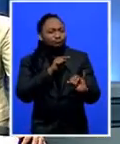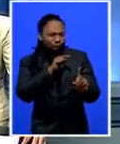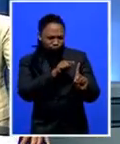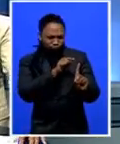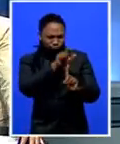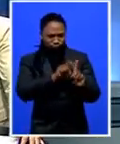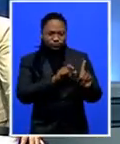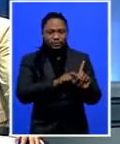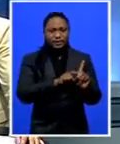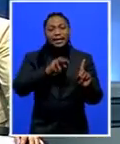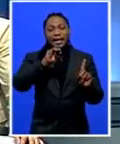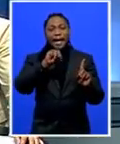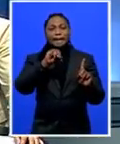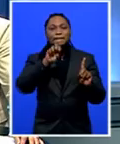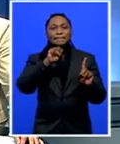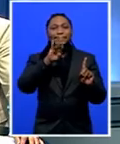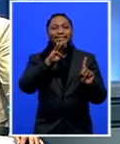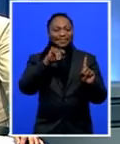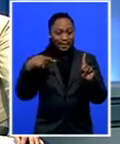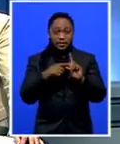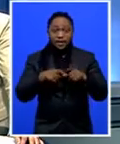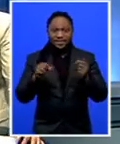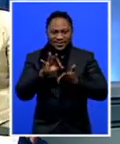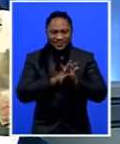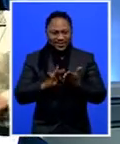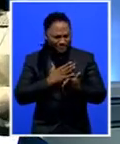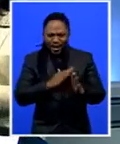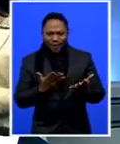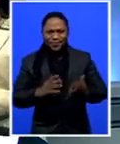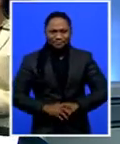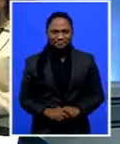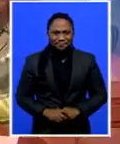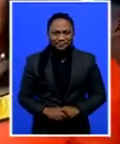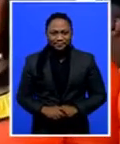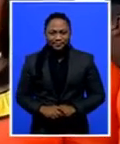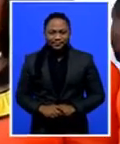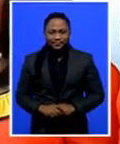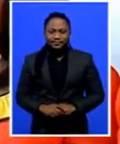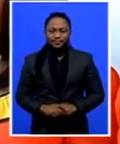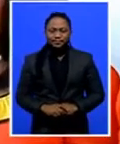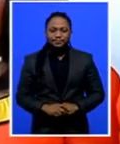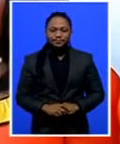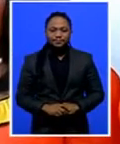Zanele Msibe, who has just cast her vote. Let's find out how she's feeling this morning. Linda.